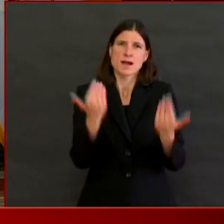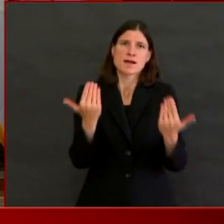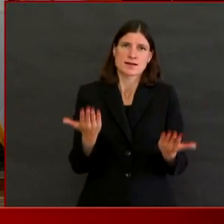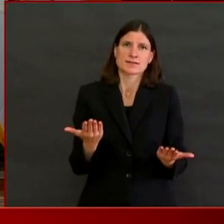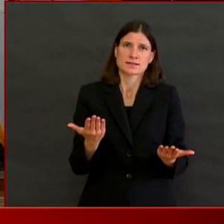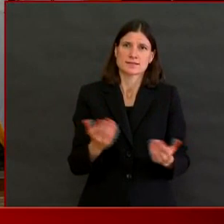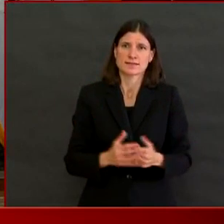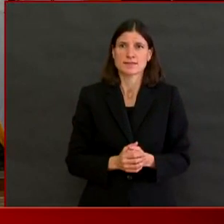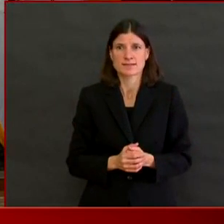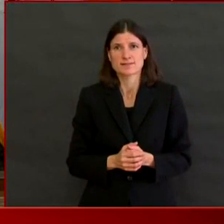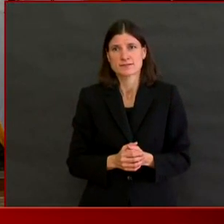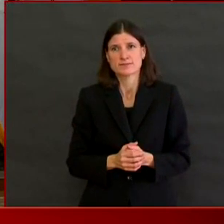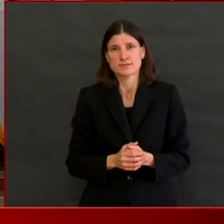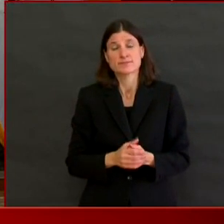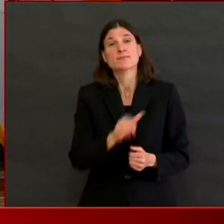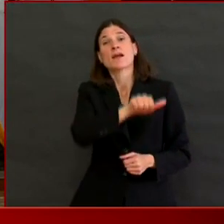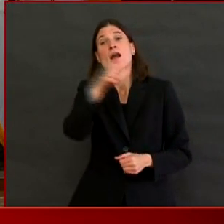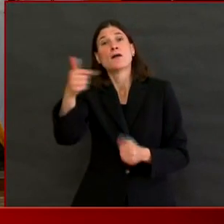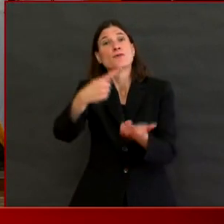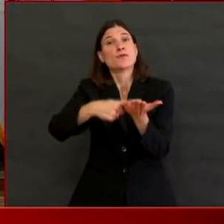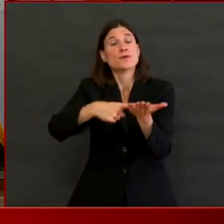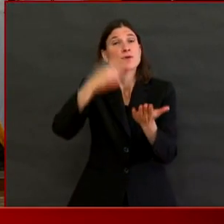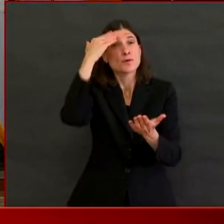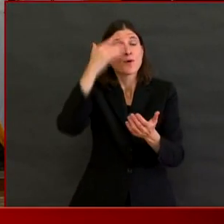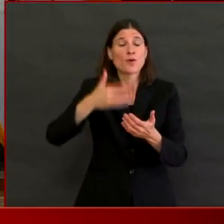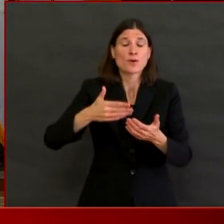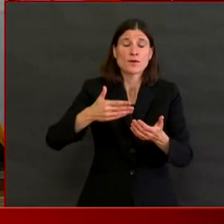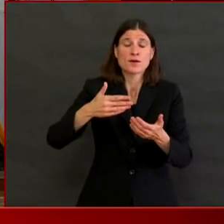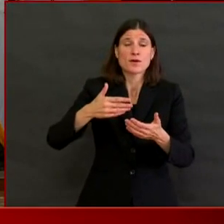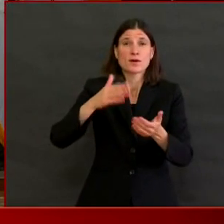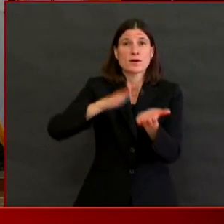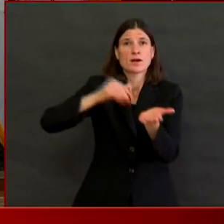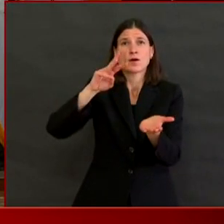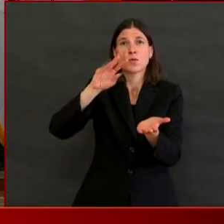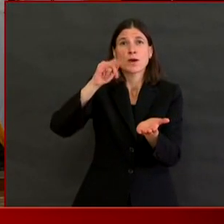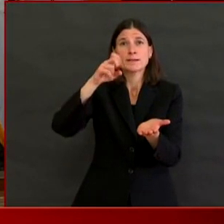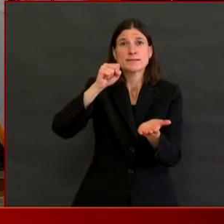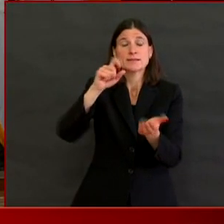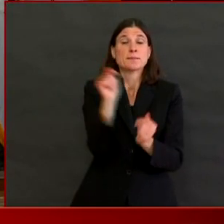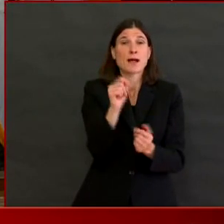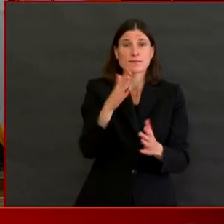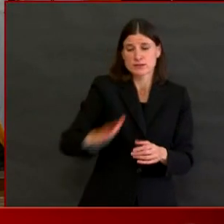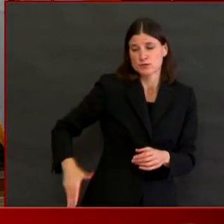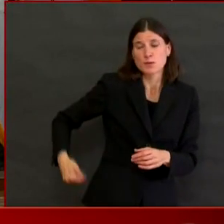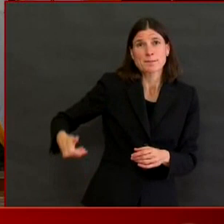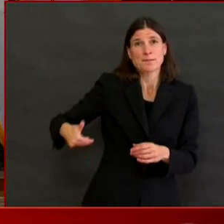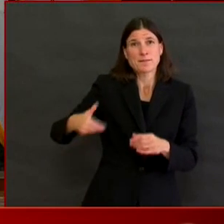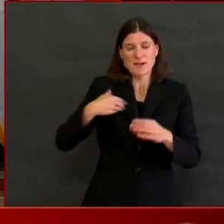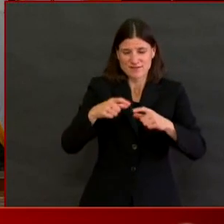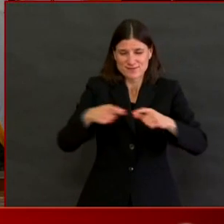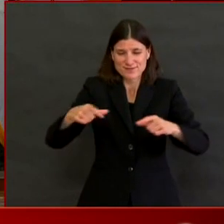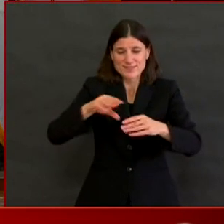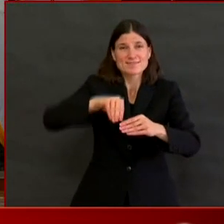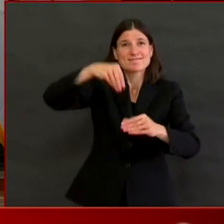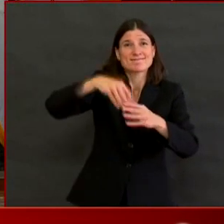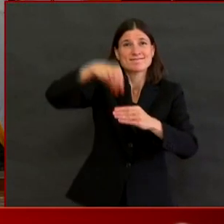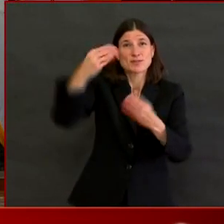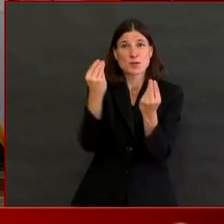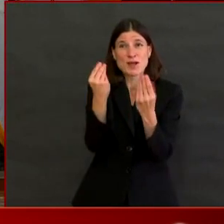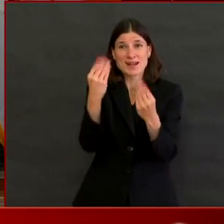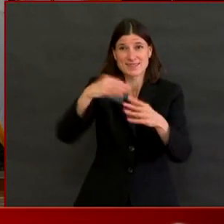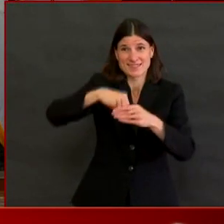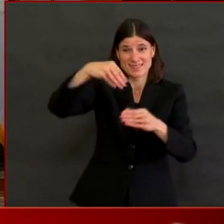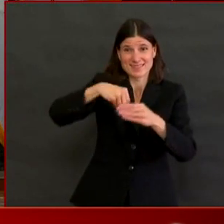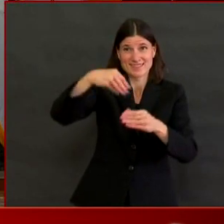container says is okay for it to happen. The clogs caused by wipes damage